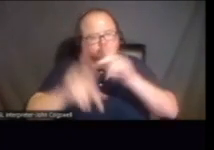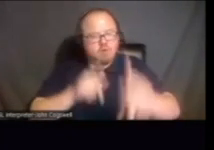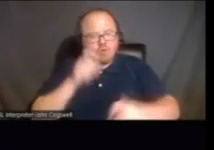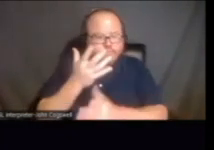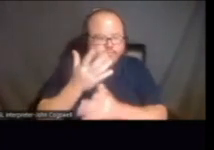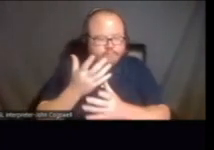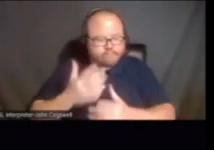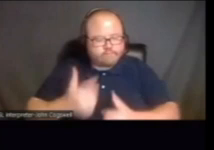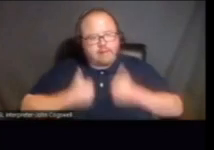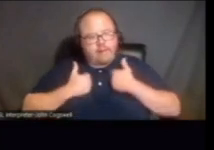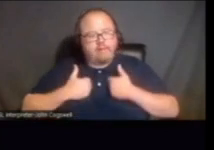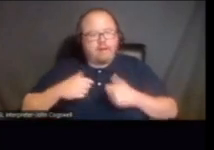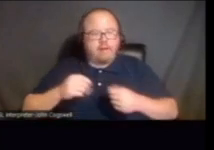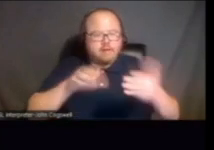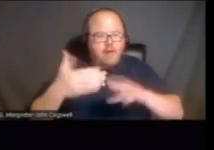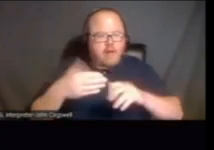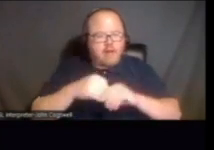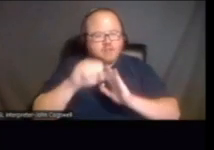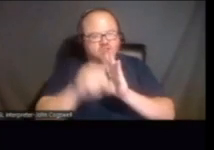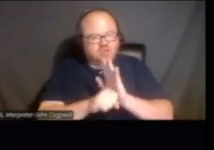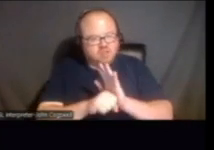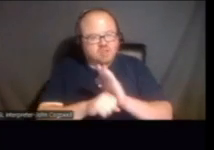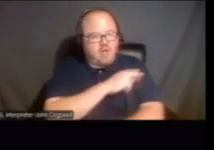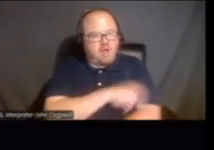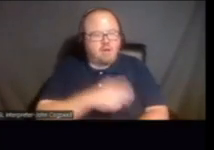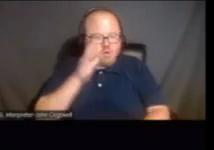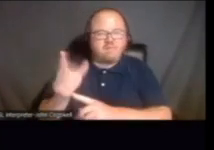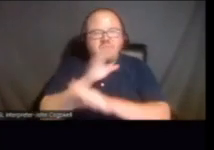state hospitals and hold a five-minute moment of silence.